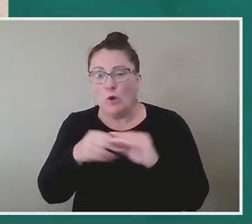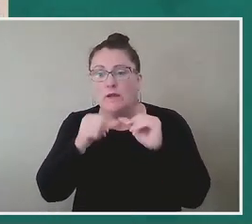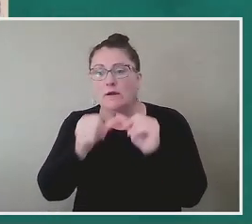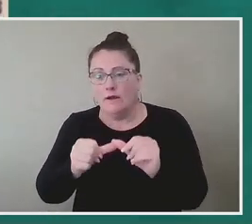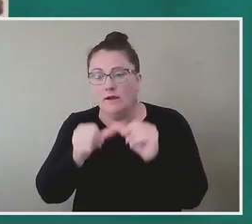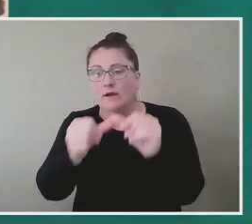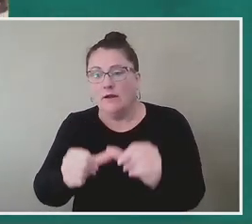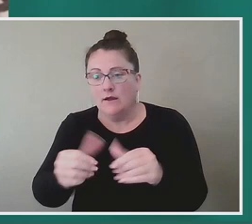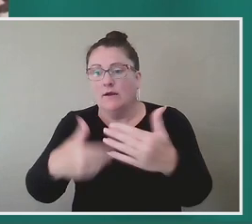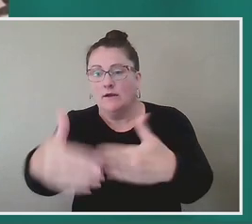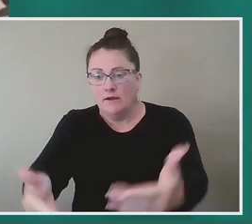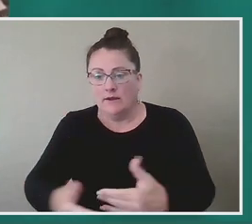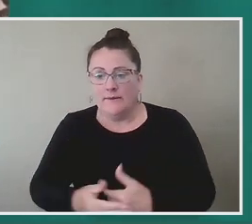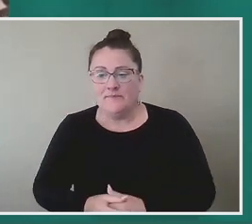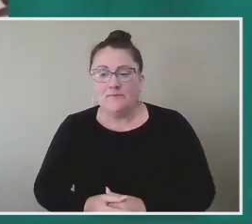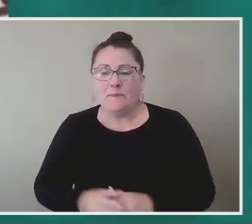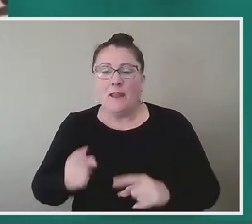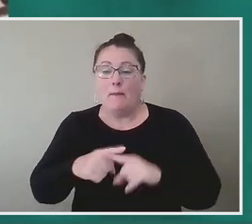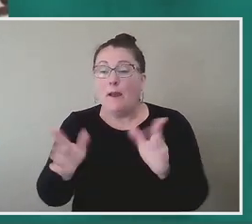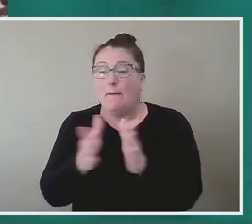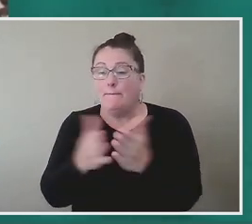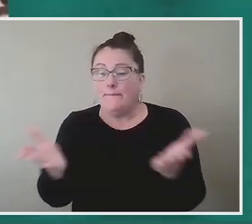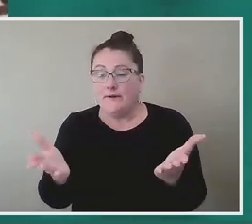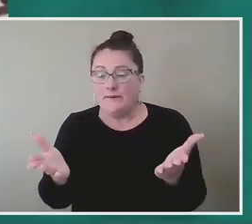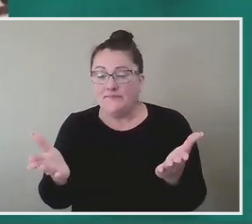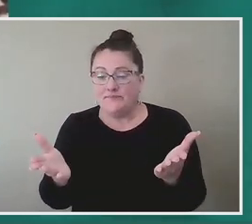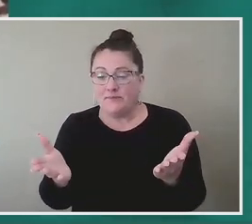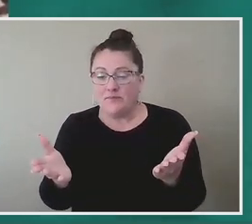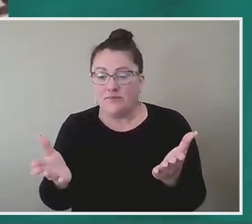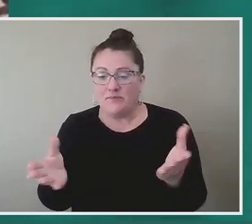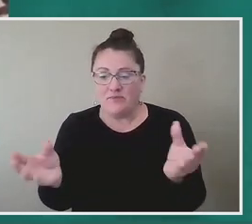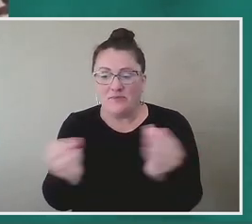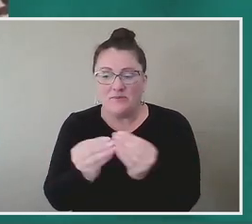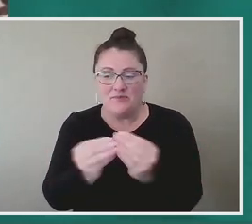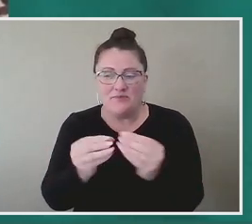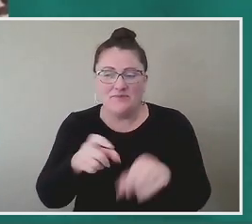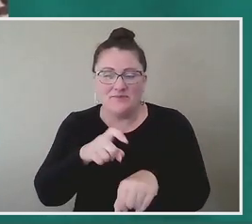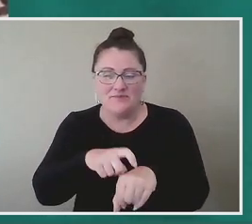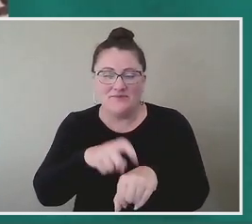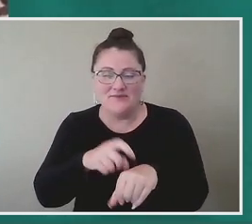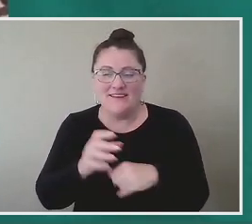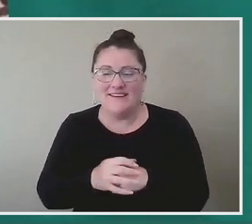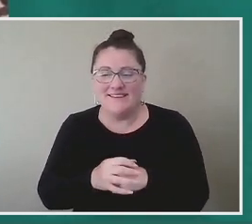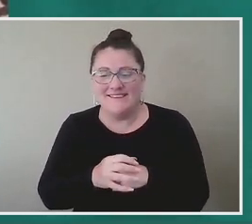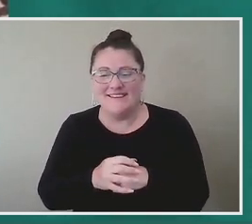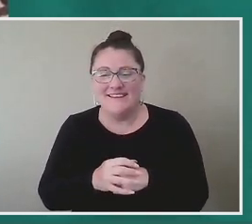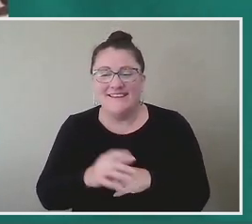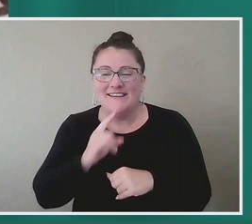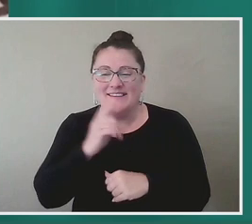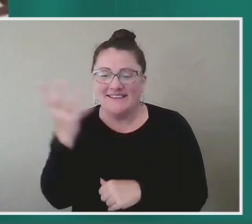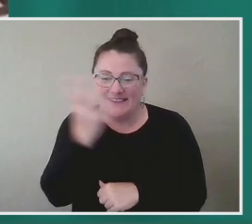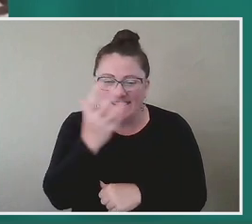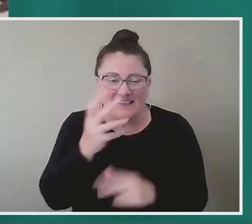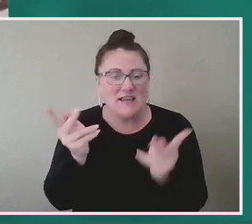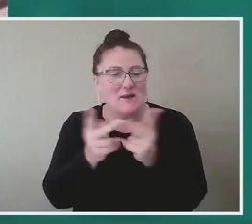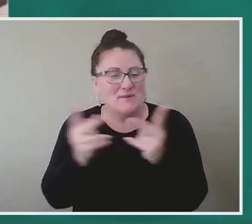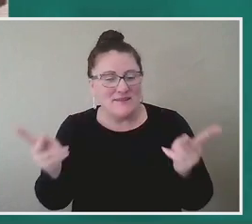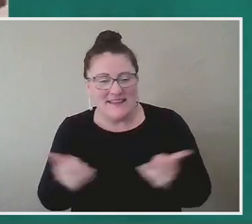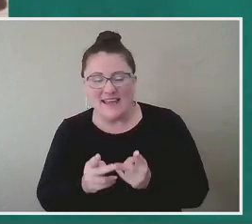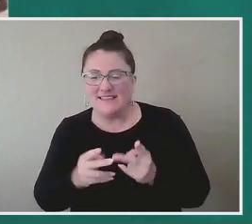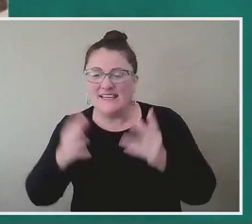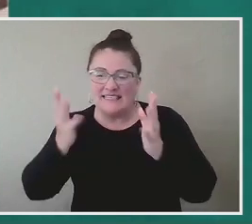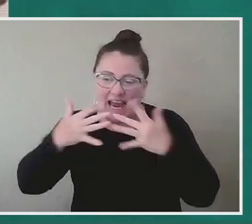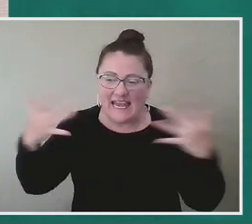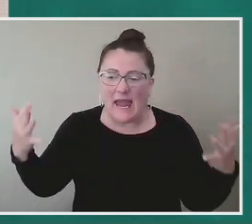but in a book, you have a little more room for that. Um, and, and so in, you know, New York is such a dynamic place in a dynamic city. Um,